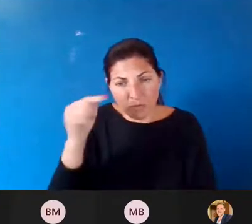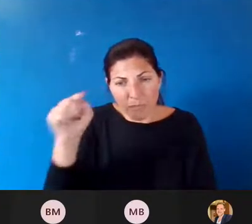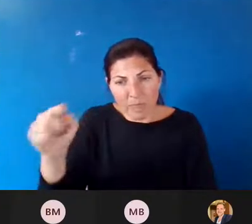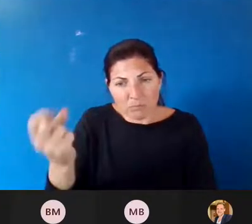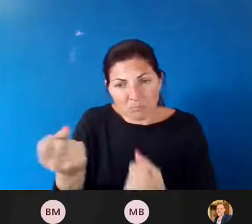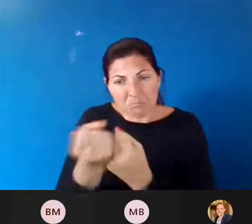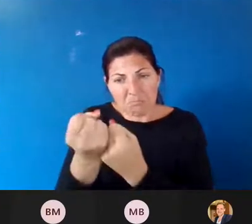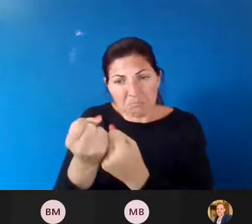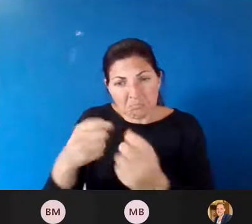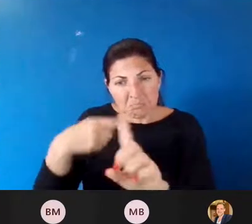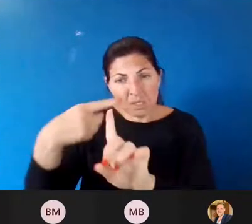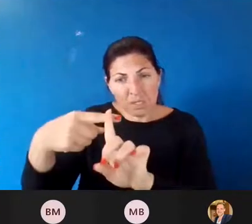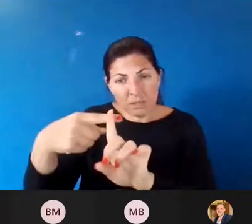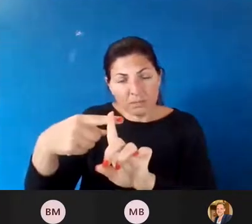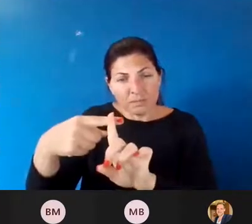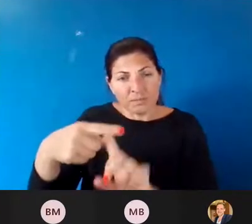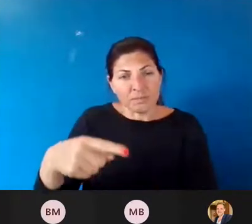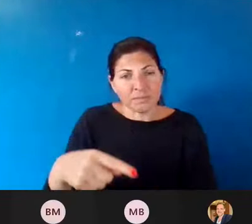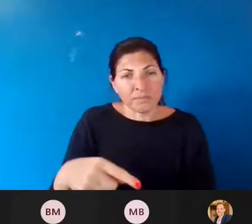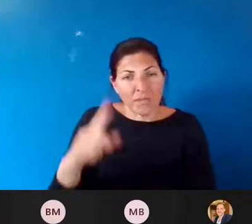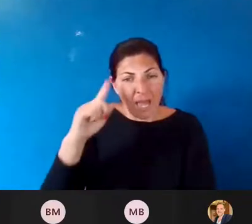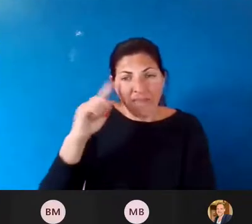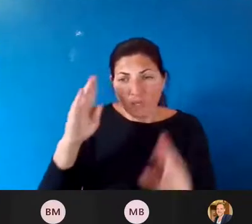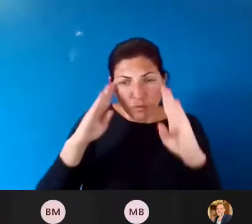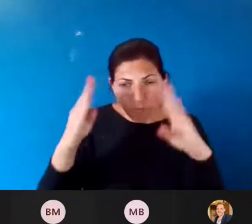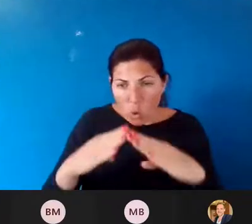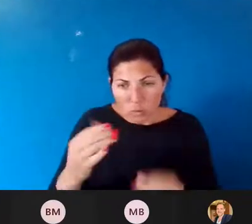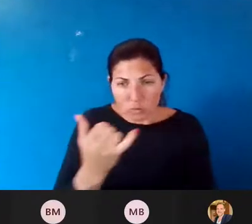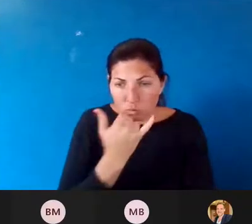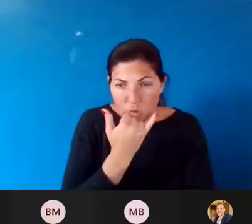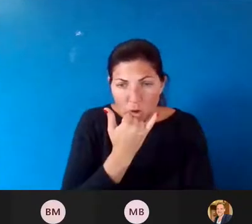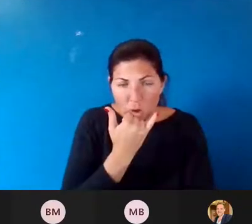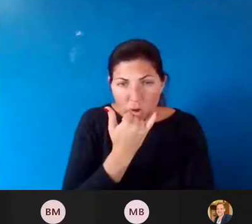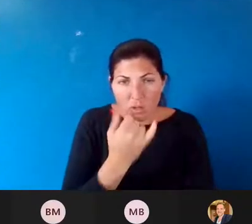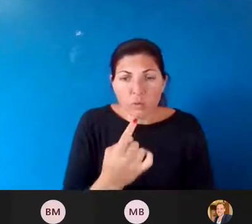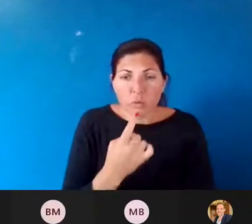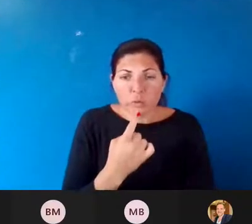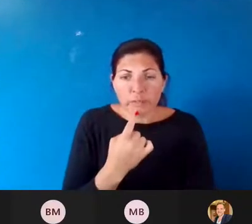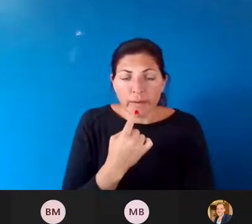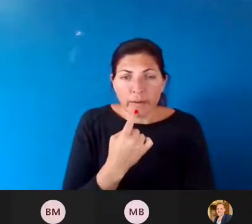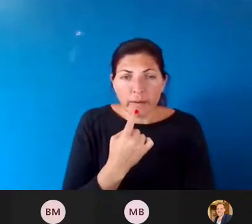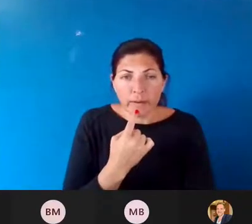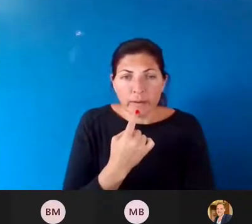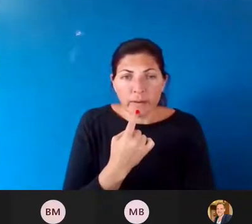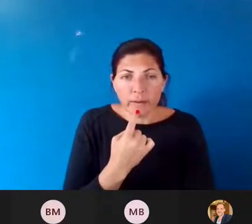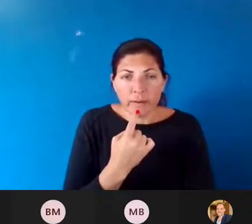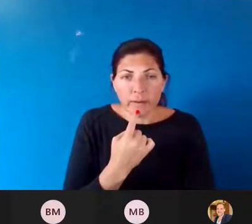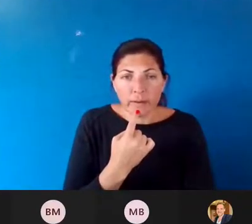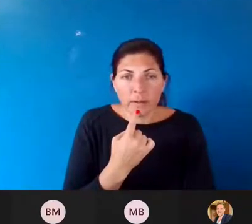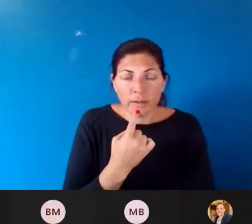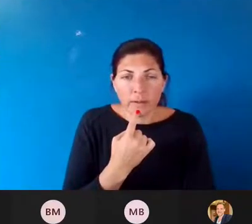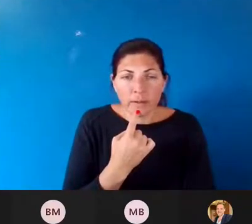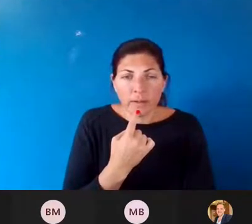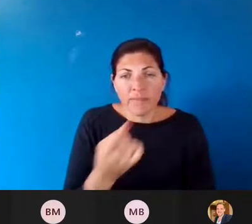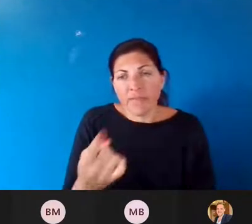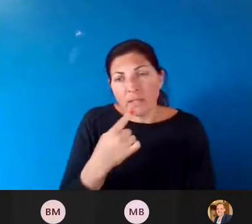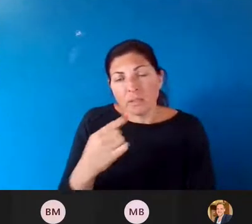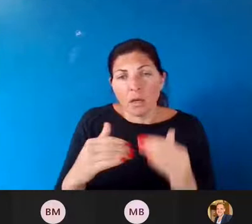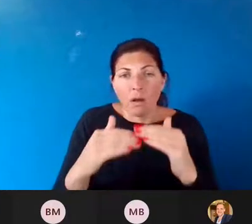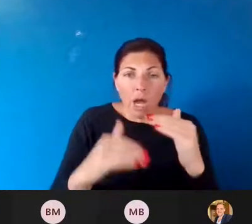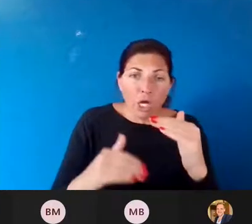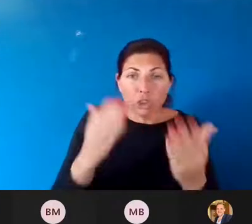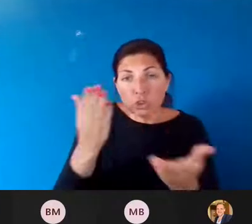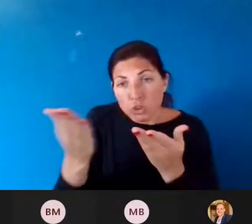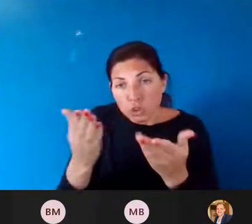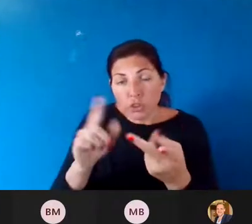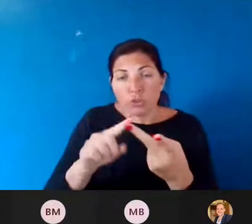I don't think that I think our focus is wrong to say, how do we get, let's say, minority communities, immigrant communities to all of a sudden